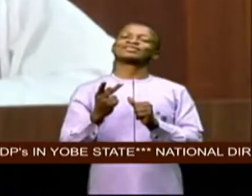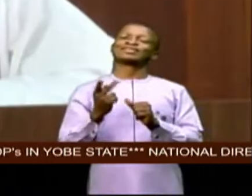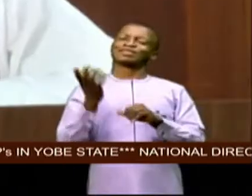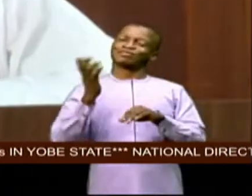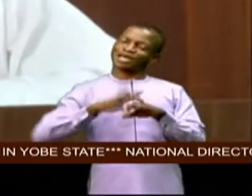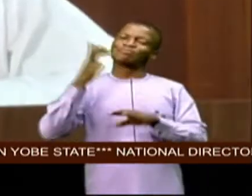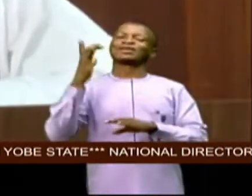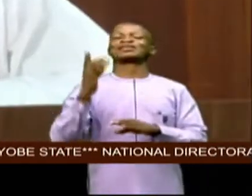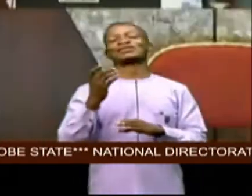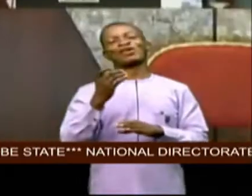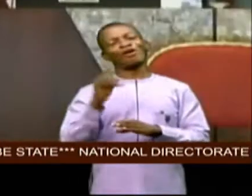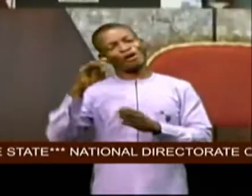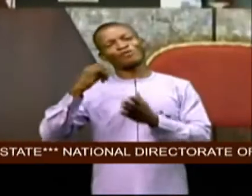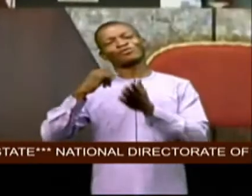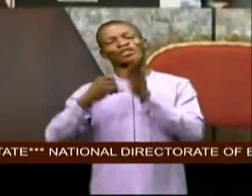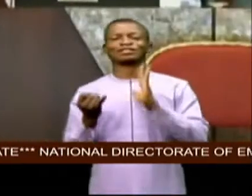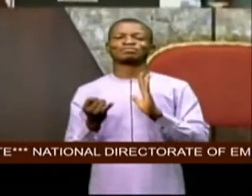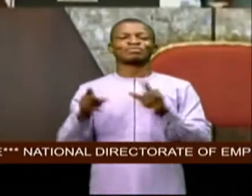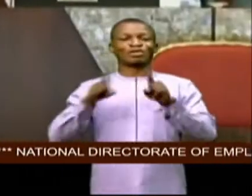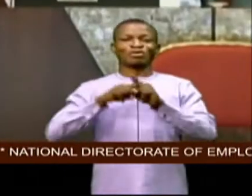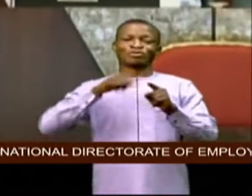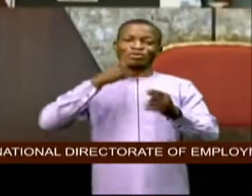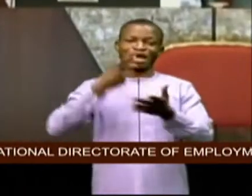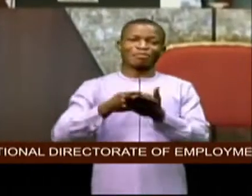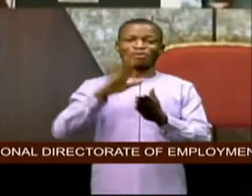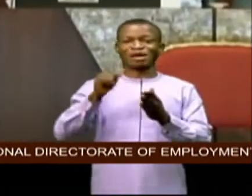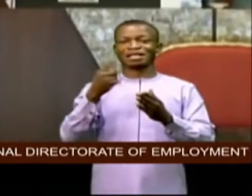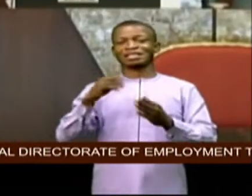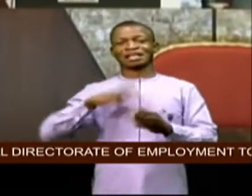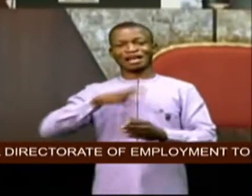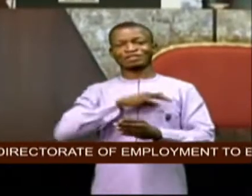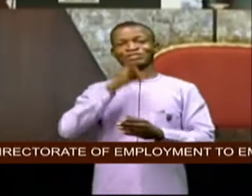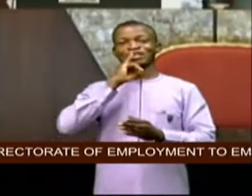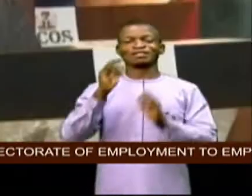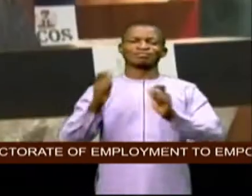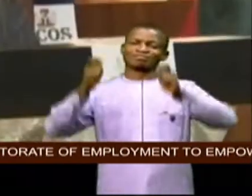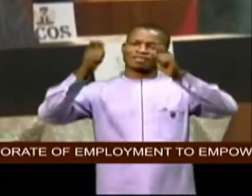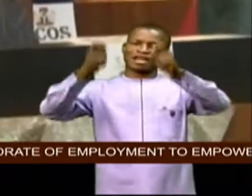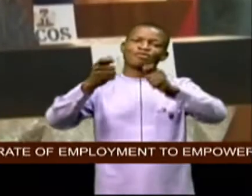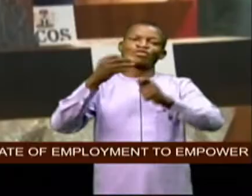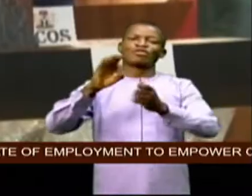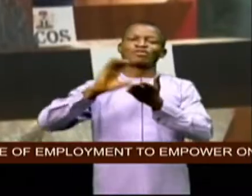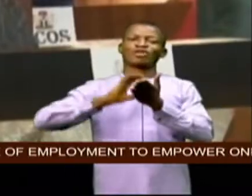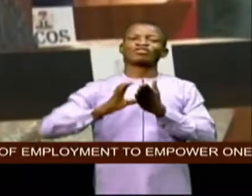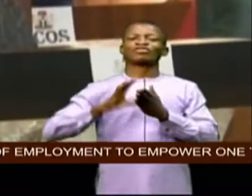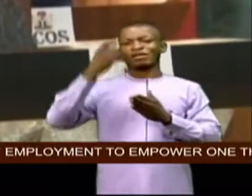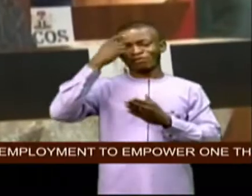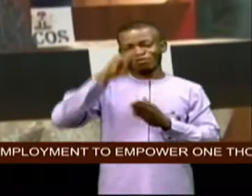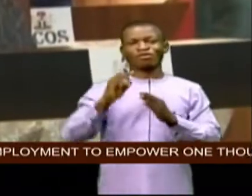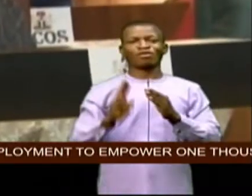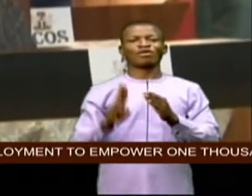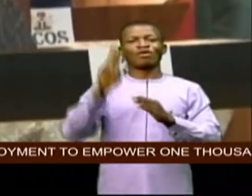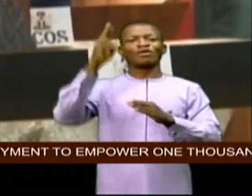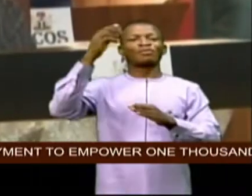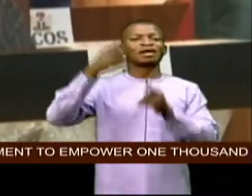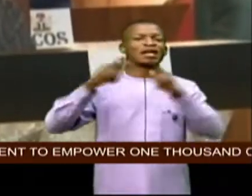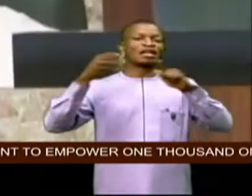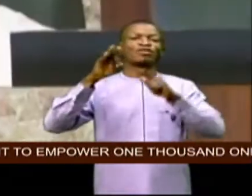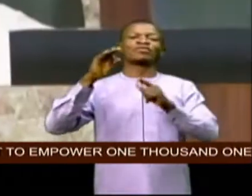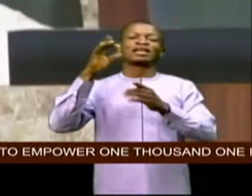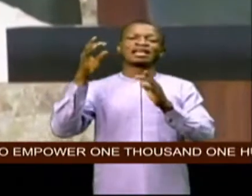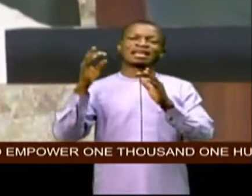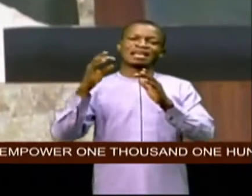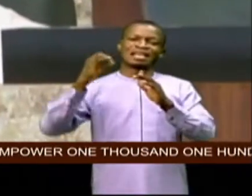backing that is required for it also approved by the council is the award of contract for the upgrade of electricity component